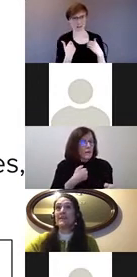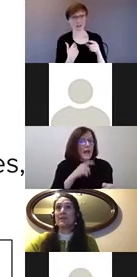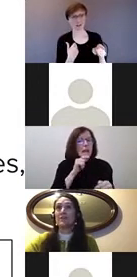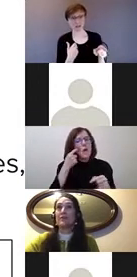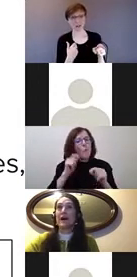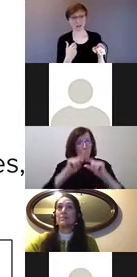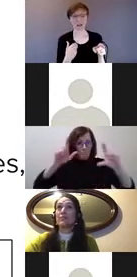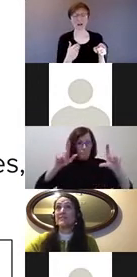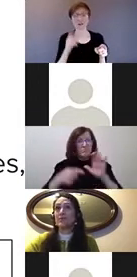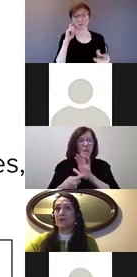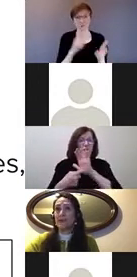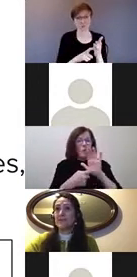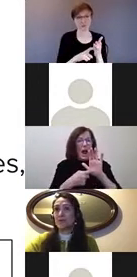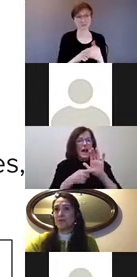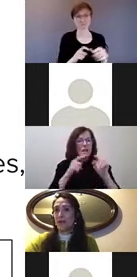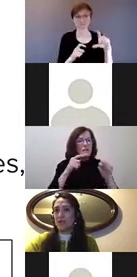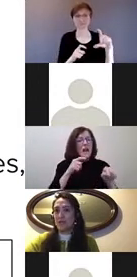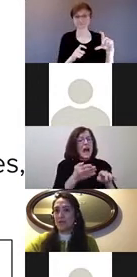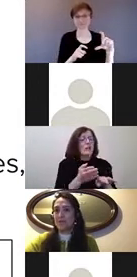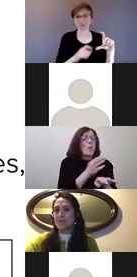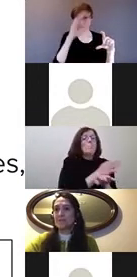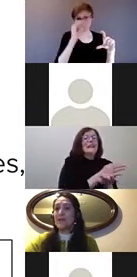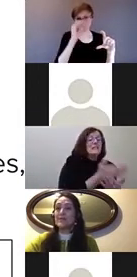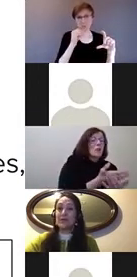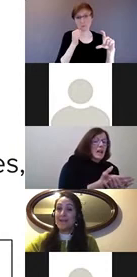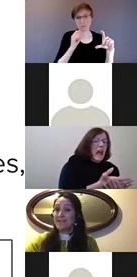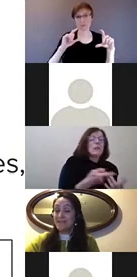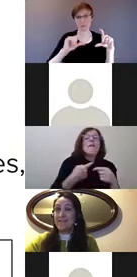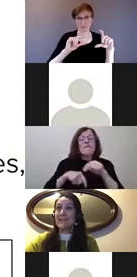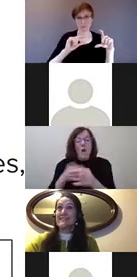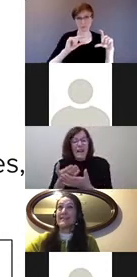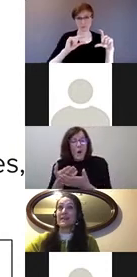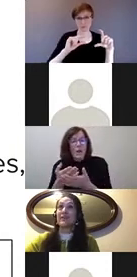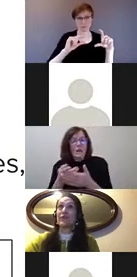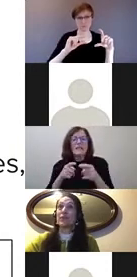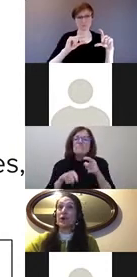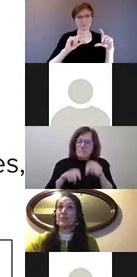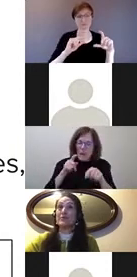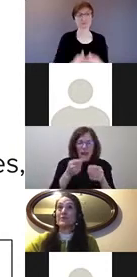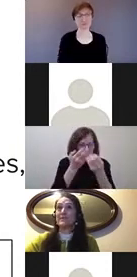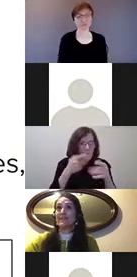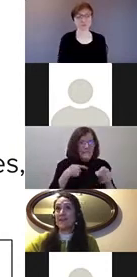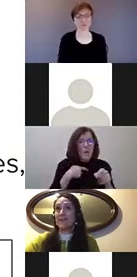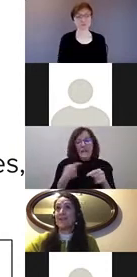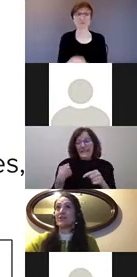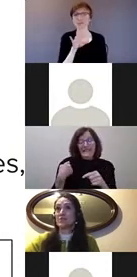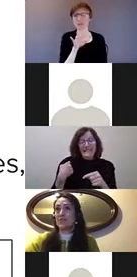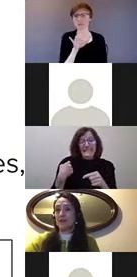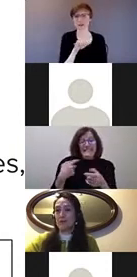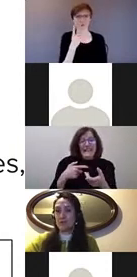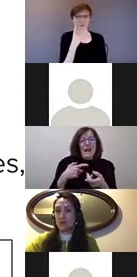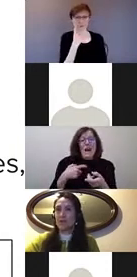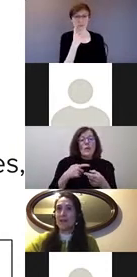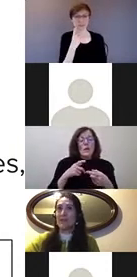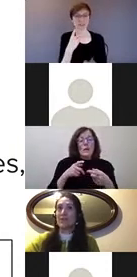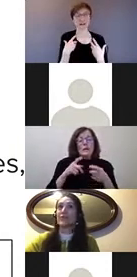in particular preschool and school age years. So that's the data set from our most recent Canadian Health Survey